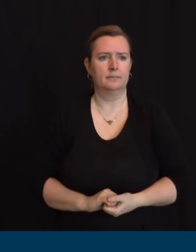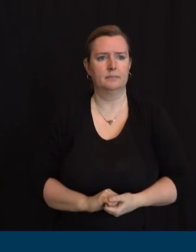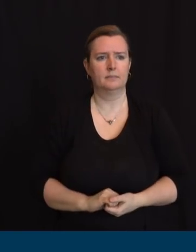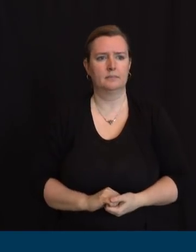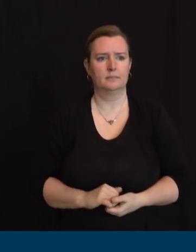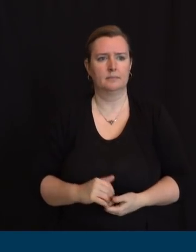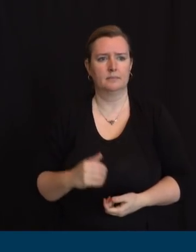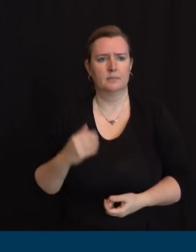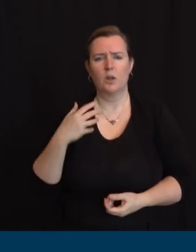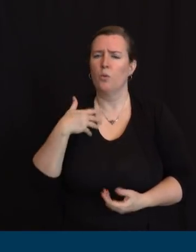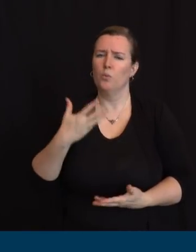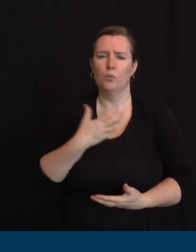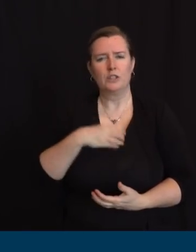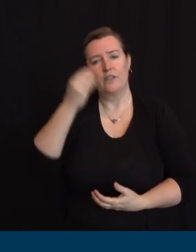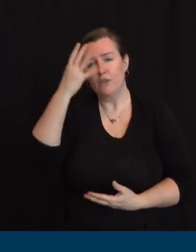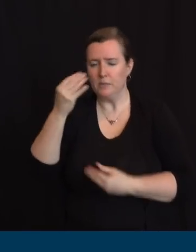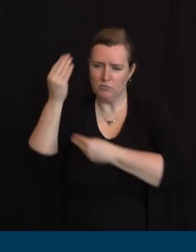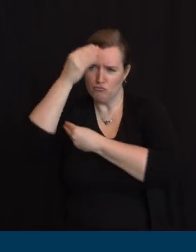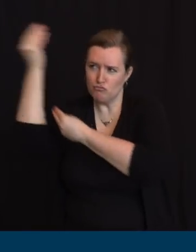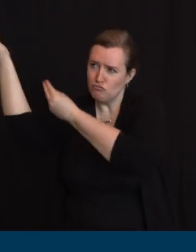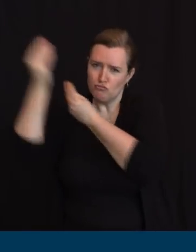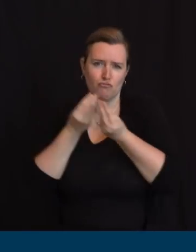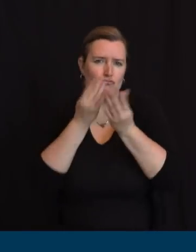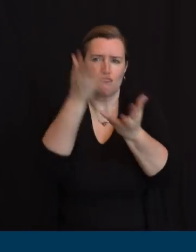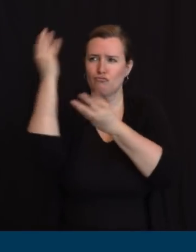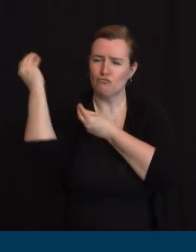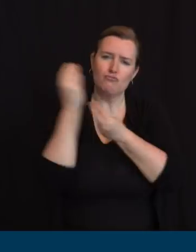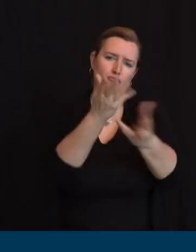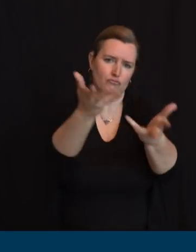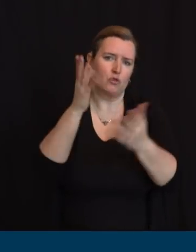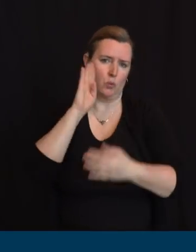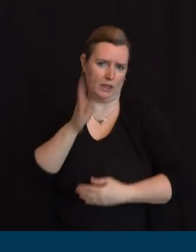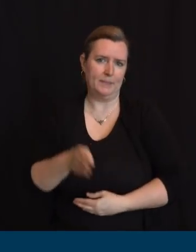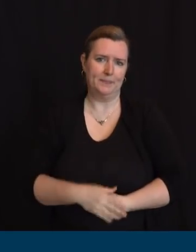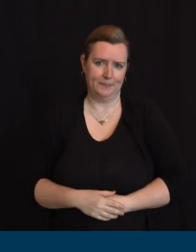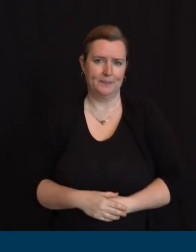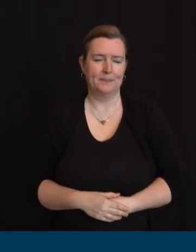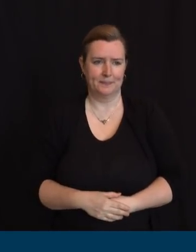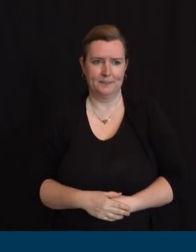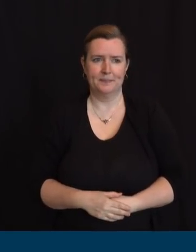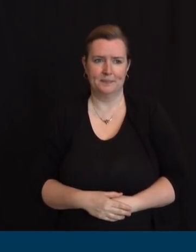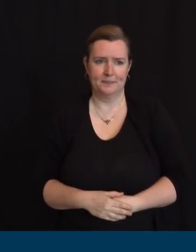ask folks in the meantime keep doing what you're doing keep wearing these masks